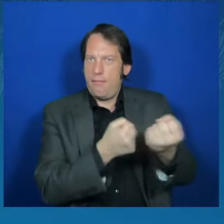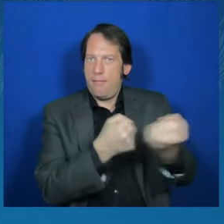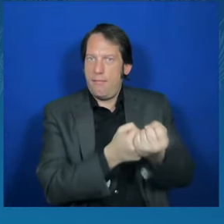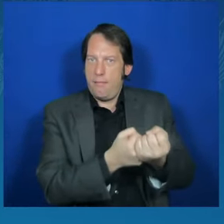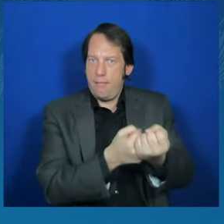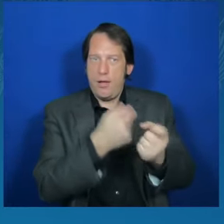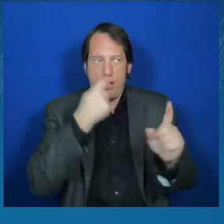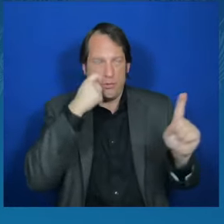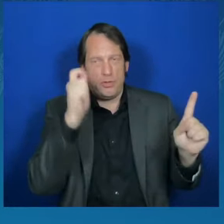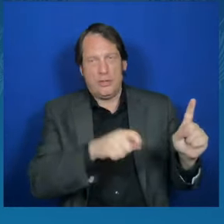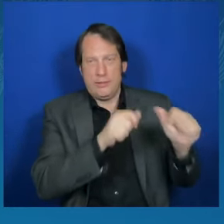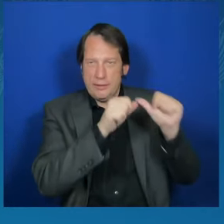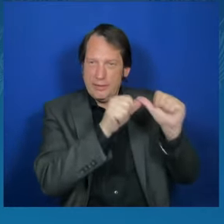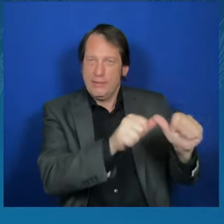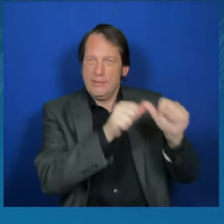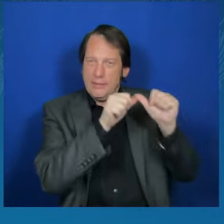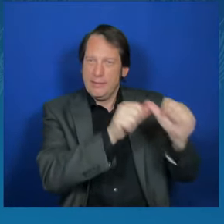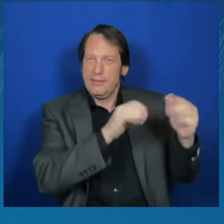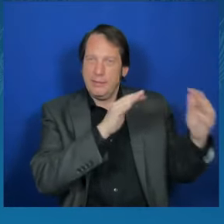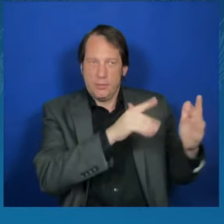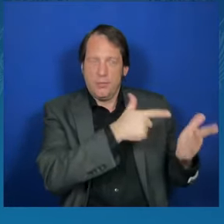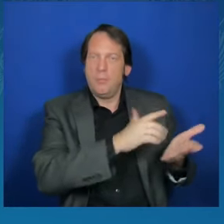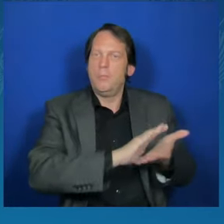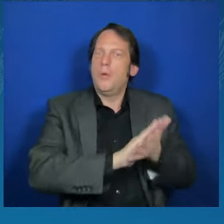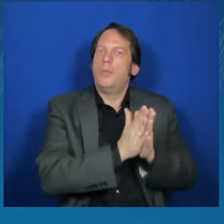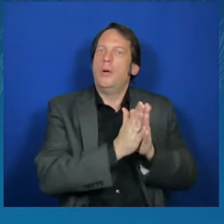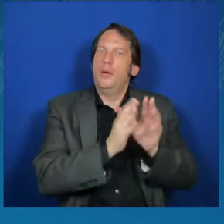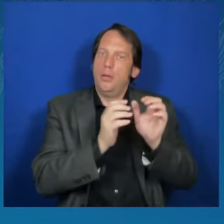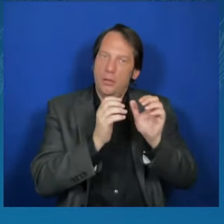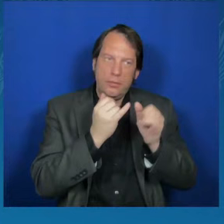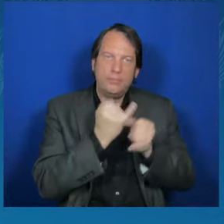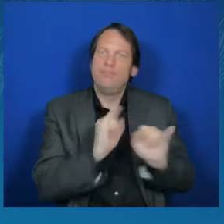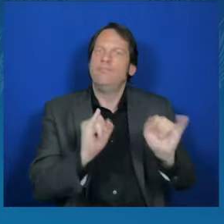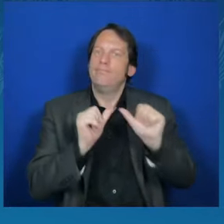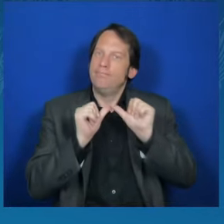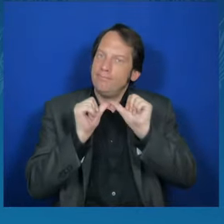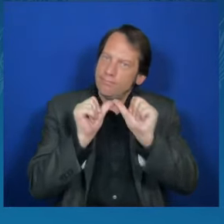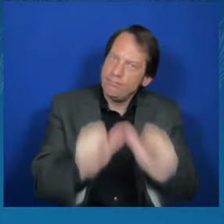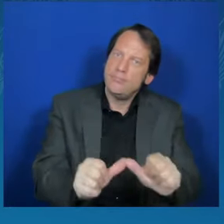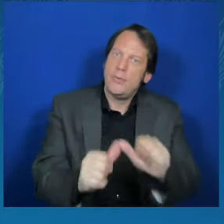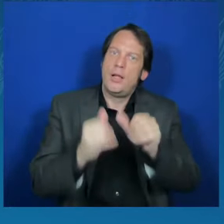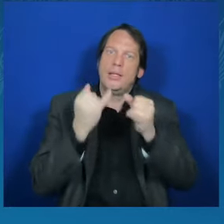and to maintain itself as an independent and democratic nation.